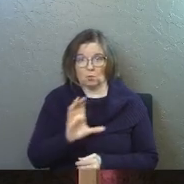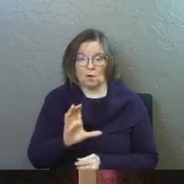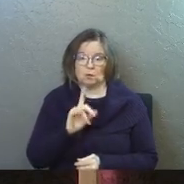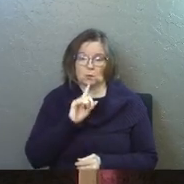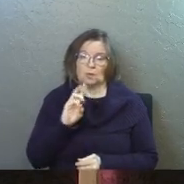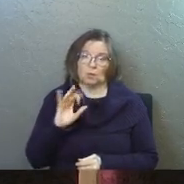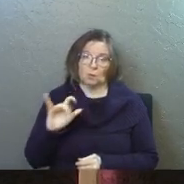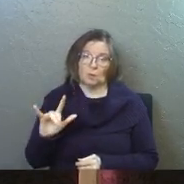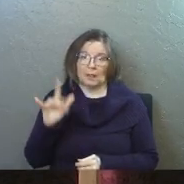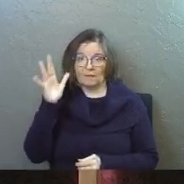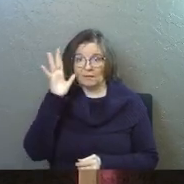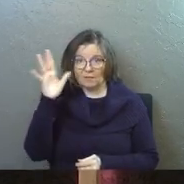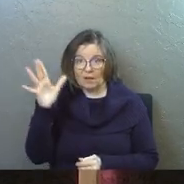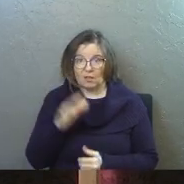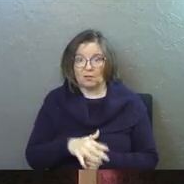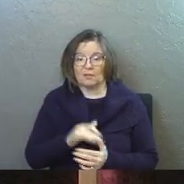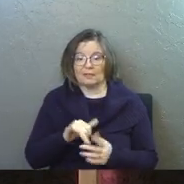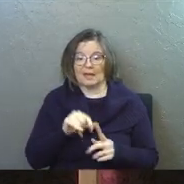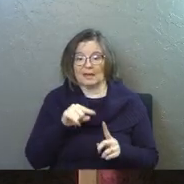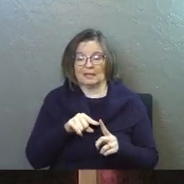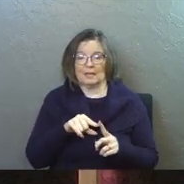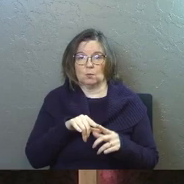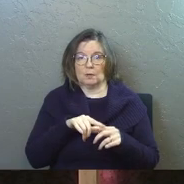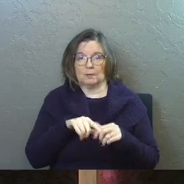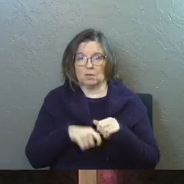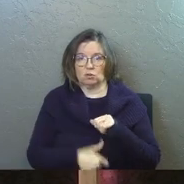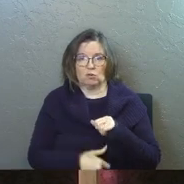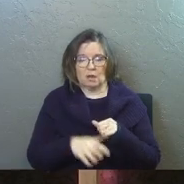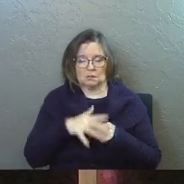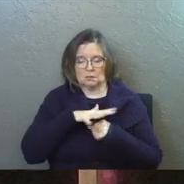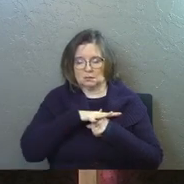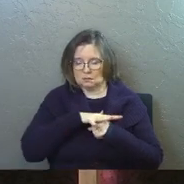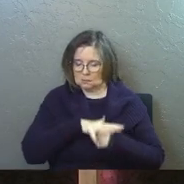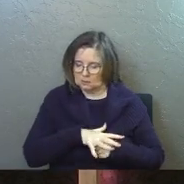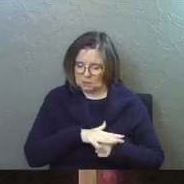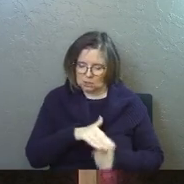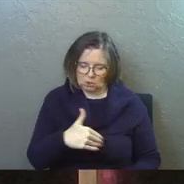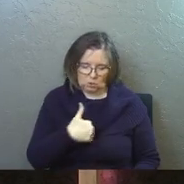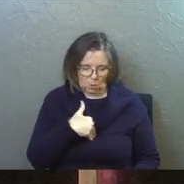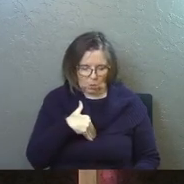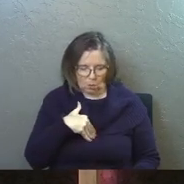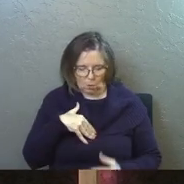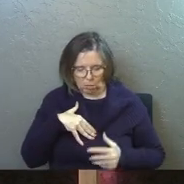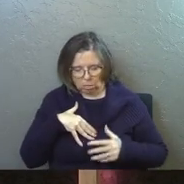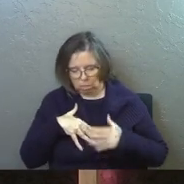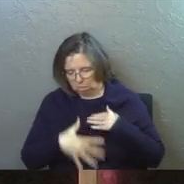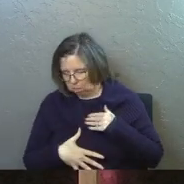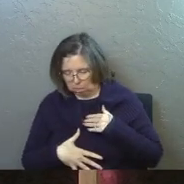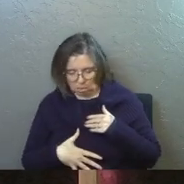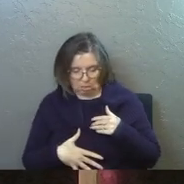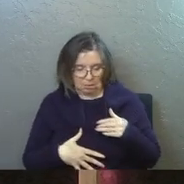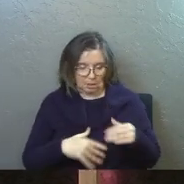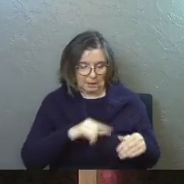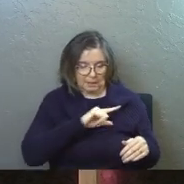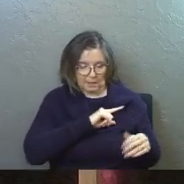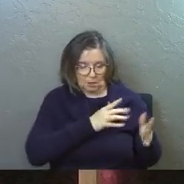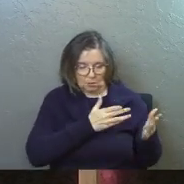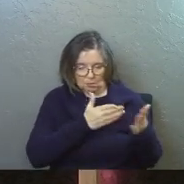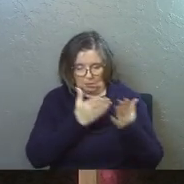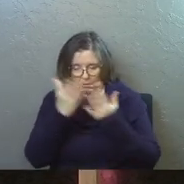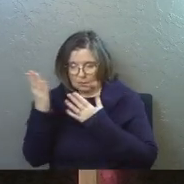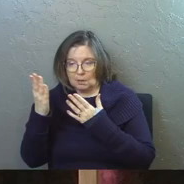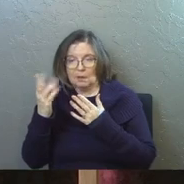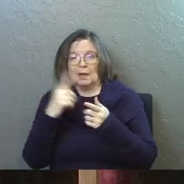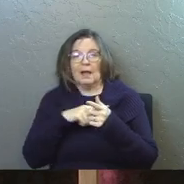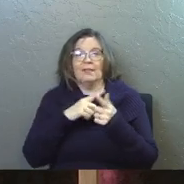was the will of the father that he would be crushed in that way. His soul makes an offering for our guilt, it says, and then